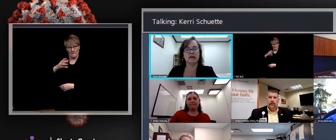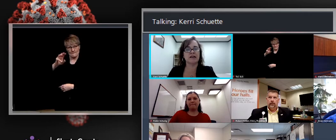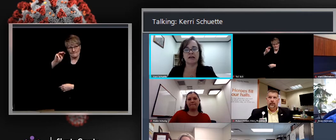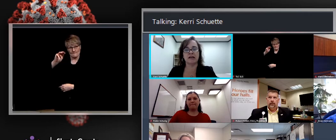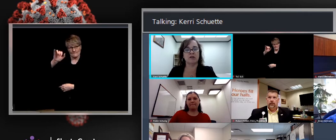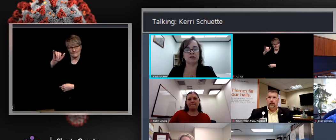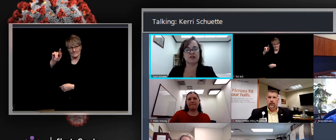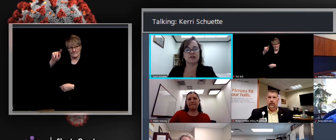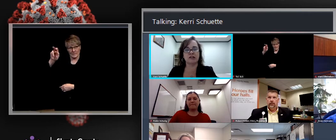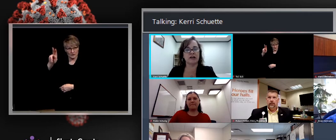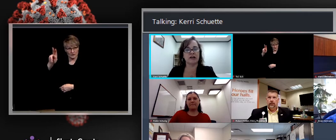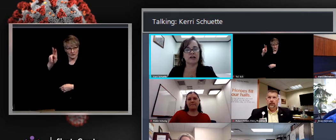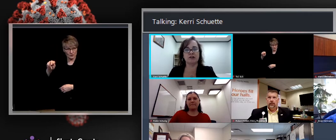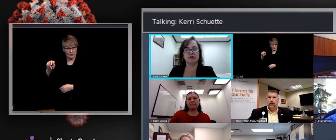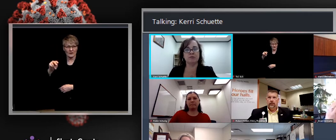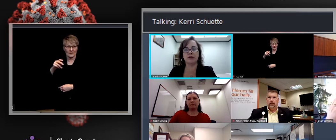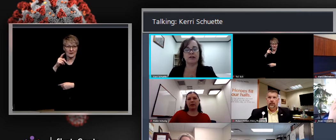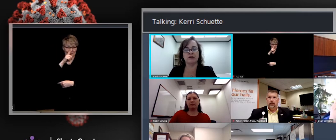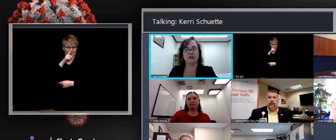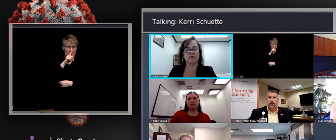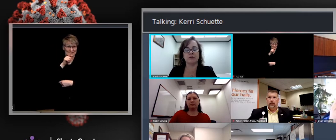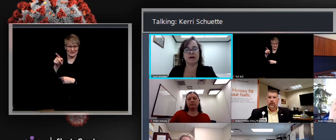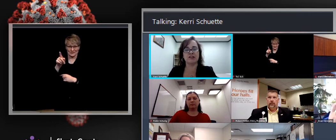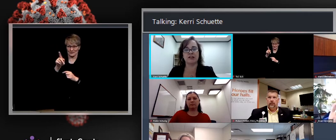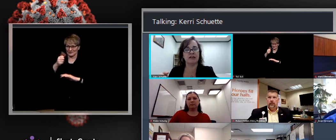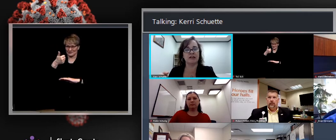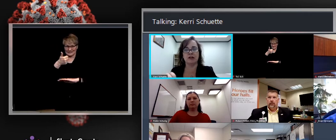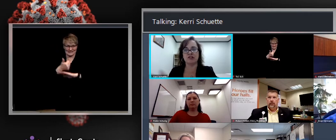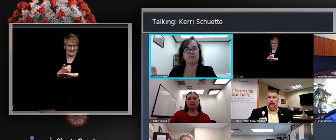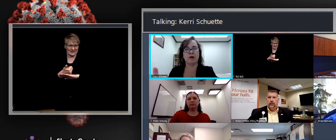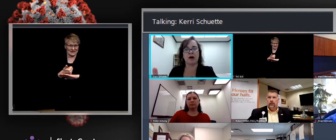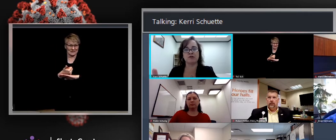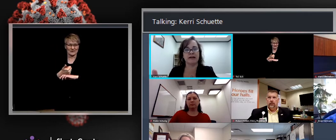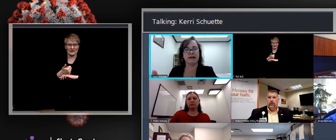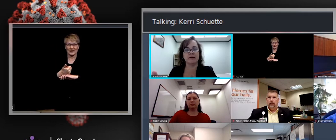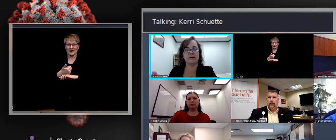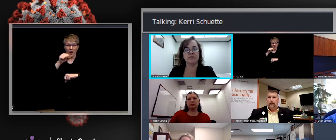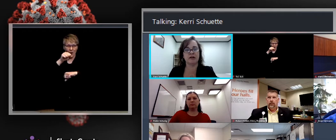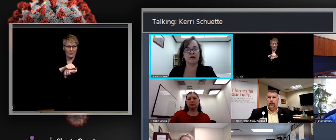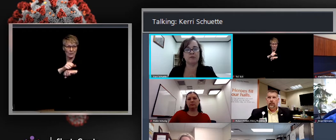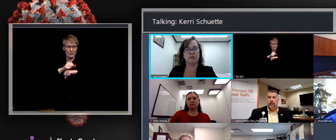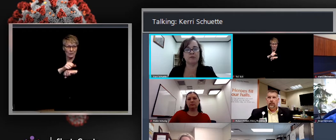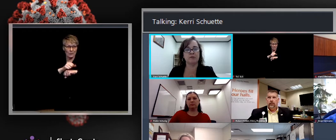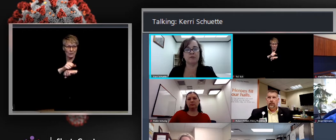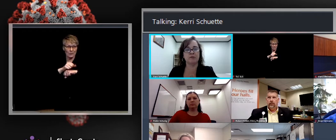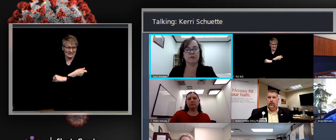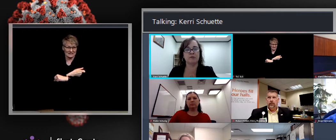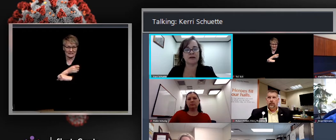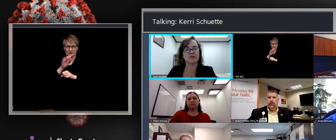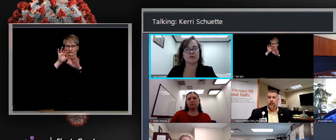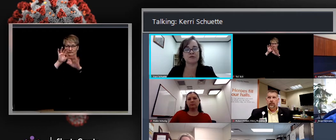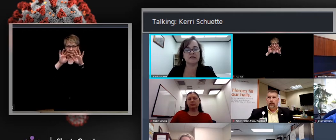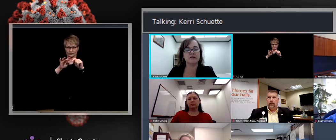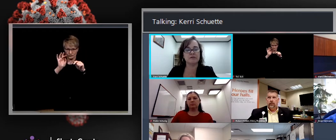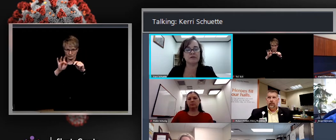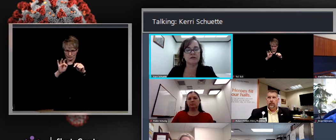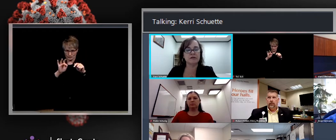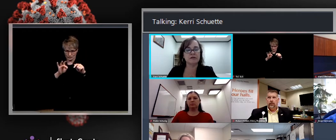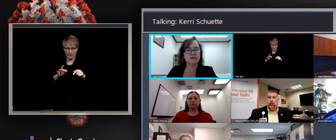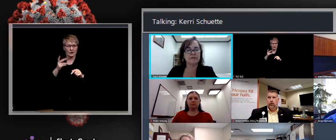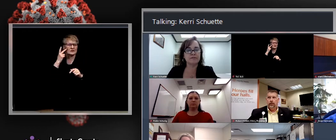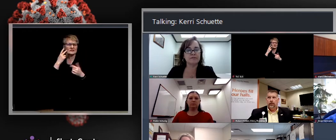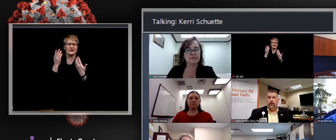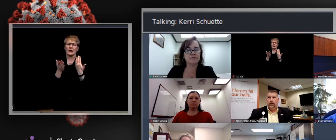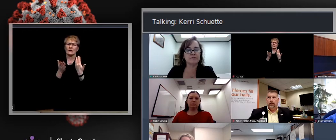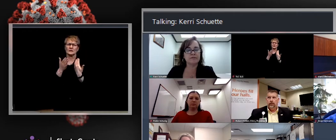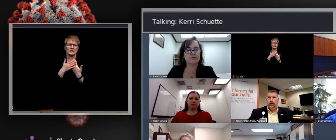see that exactly how it looks. You click on it, you put in your information and it just pops right up the available appointment times. It's really easy to use.